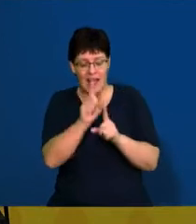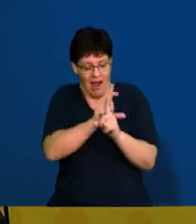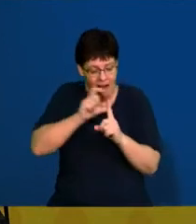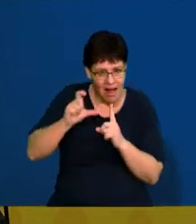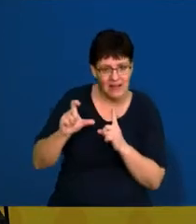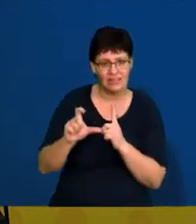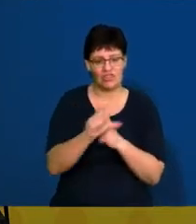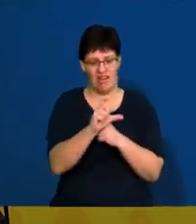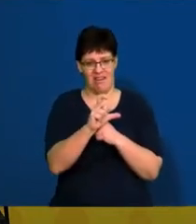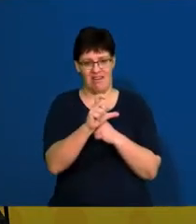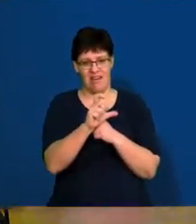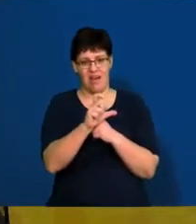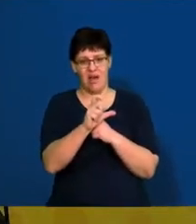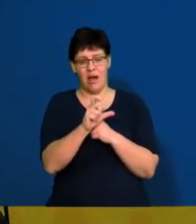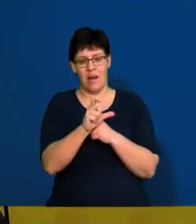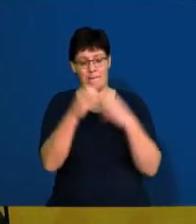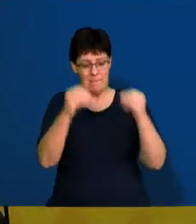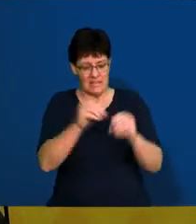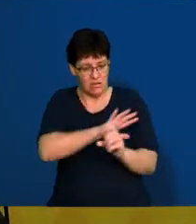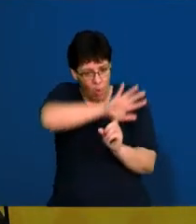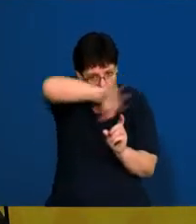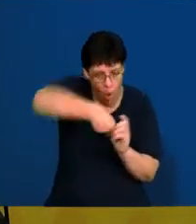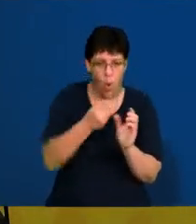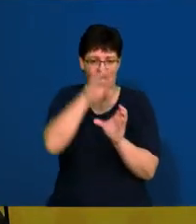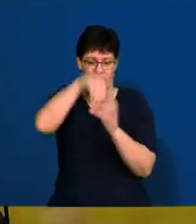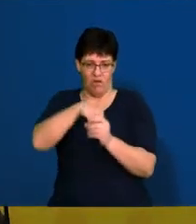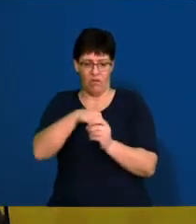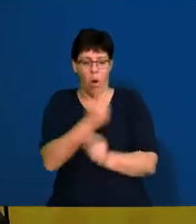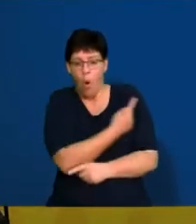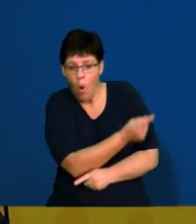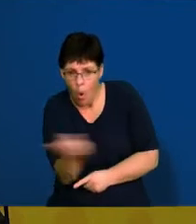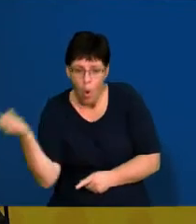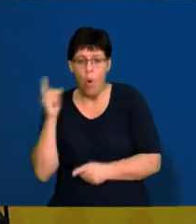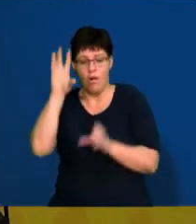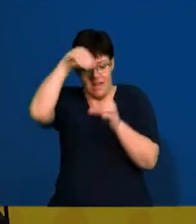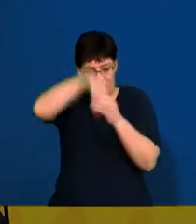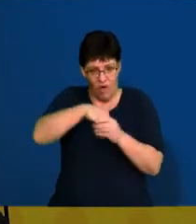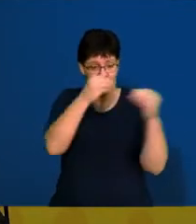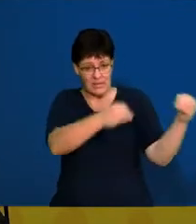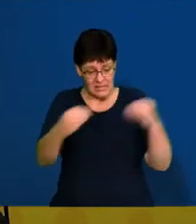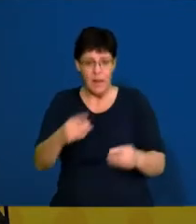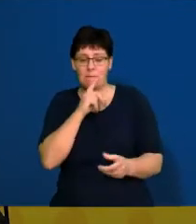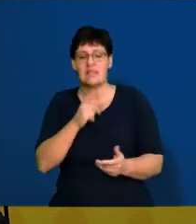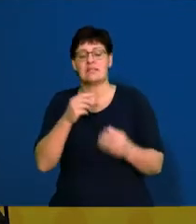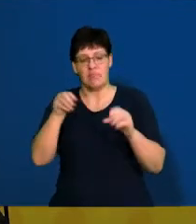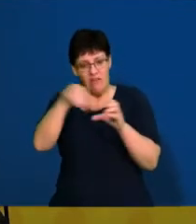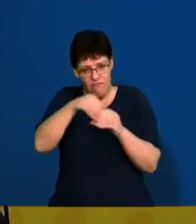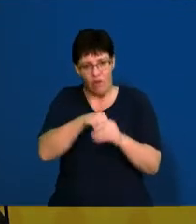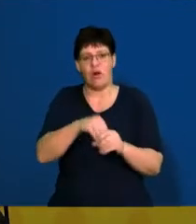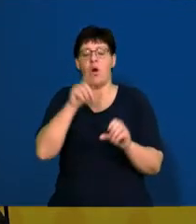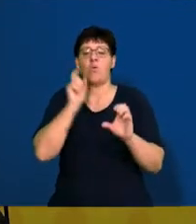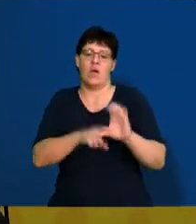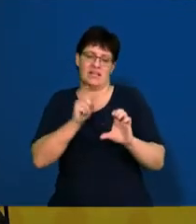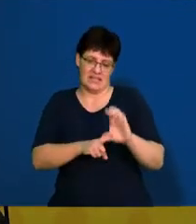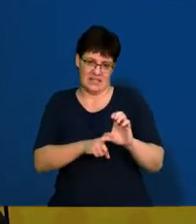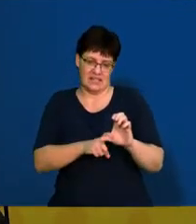that has to be throughout the whole business. Everyone needs to make sure that they are involved with quality,